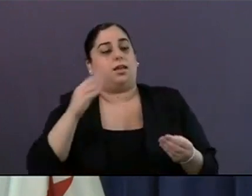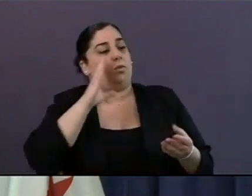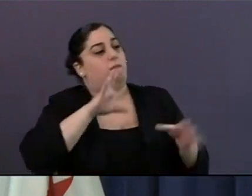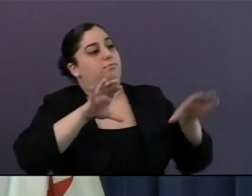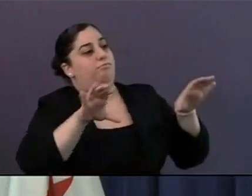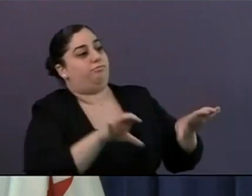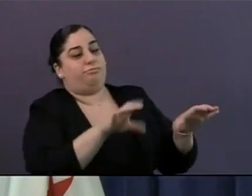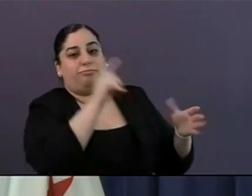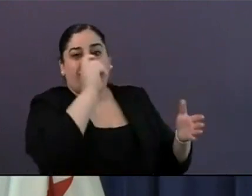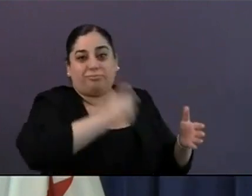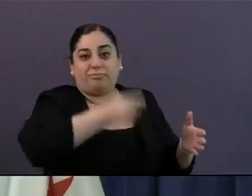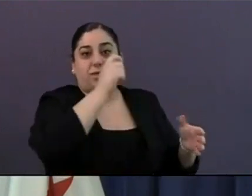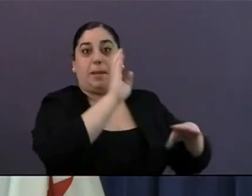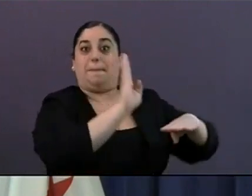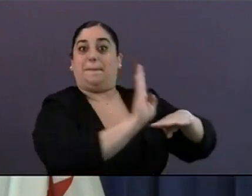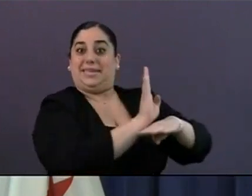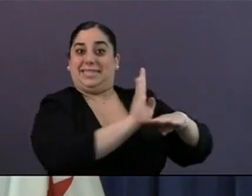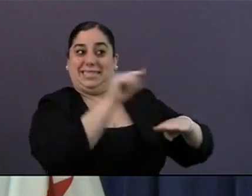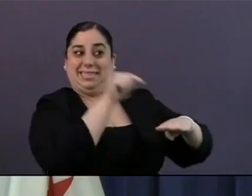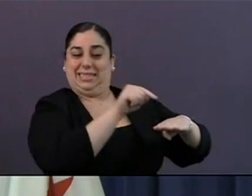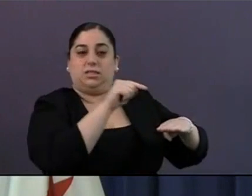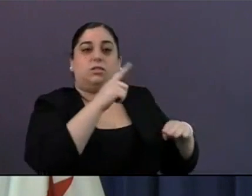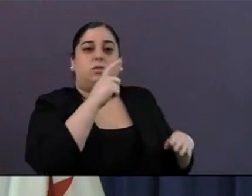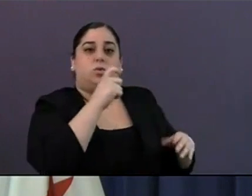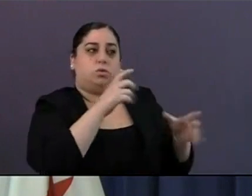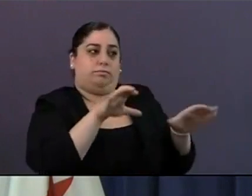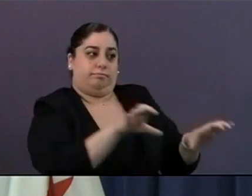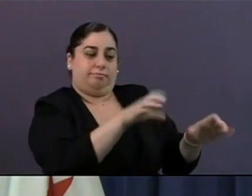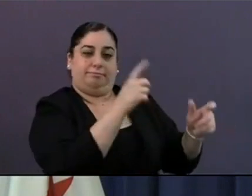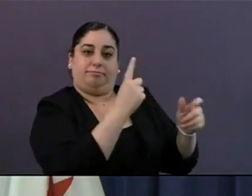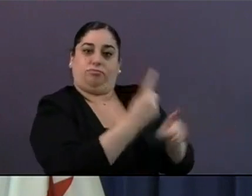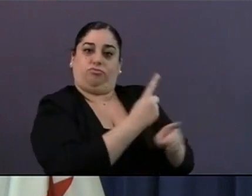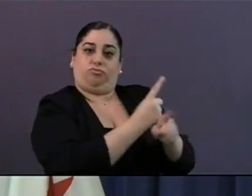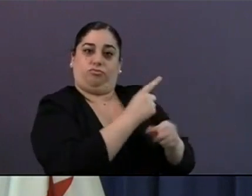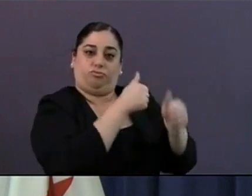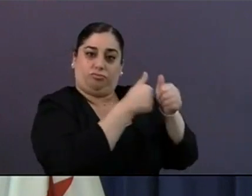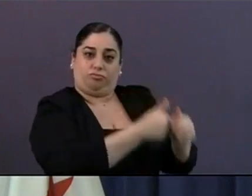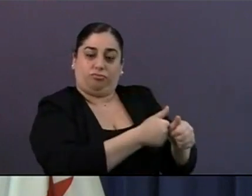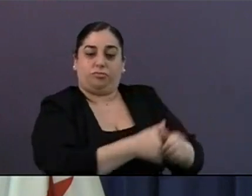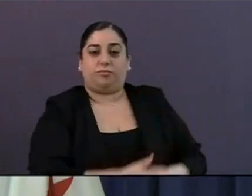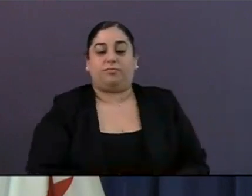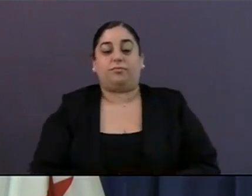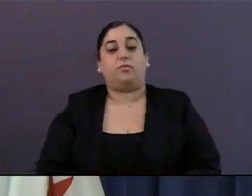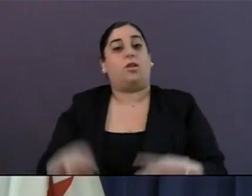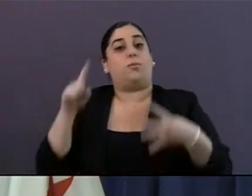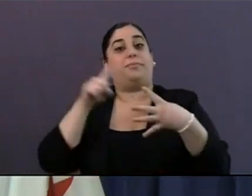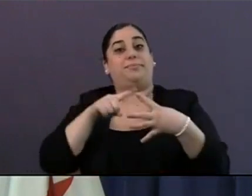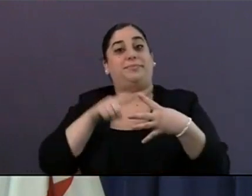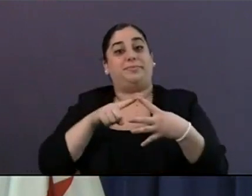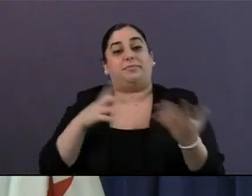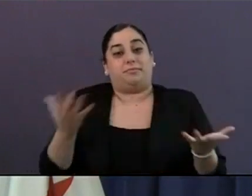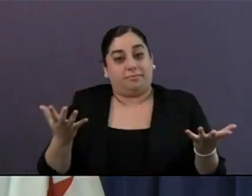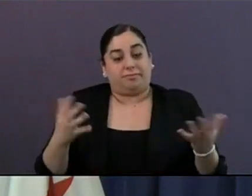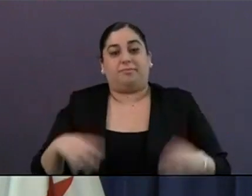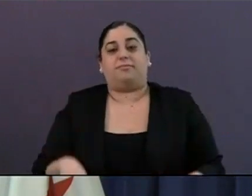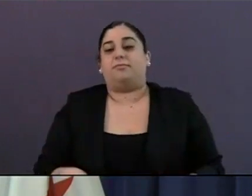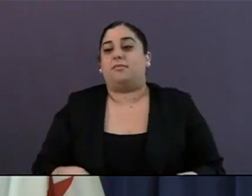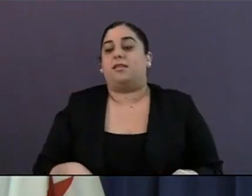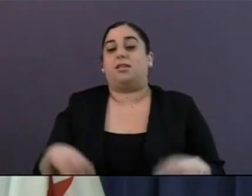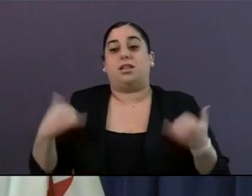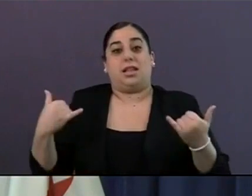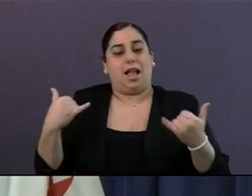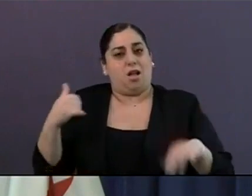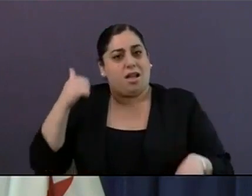bringing faster wireless technology to San Diego. You've heard me talk each day about what our community is doing to bring